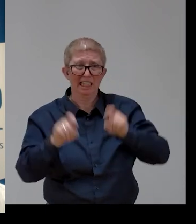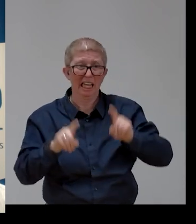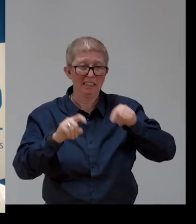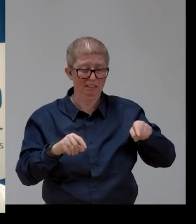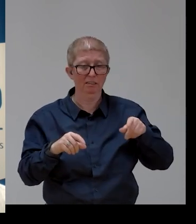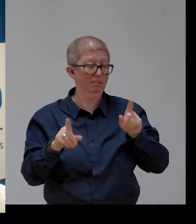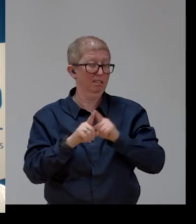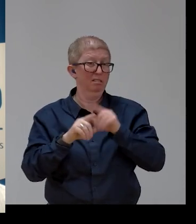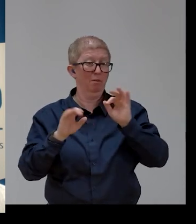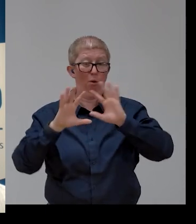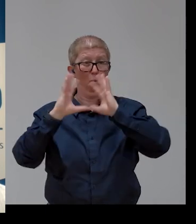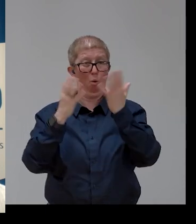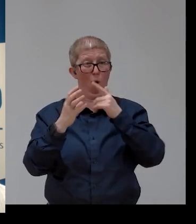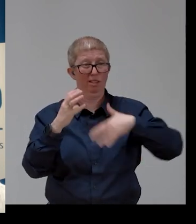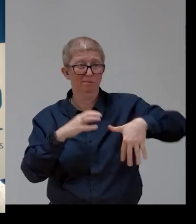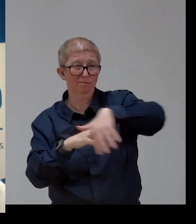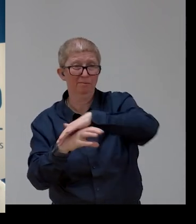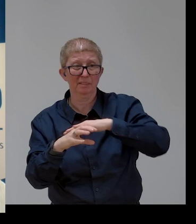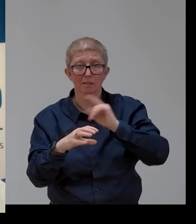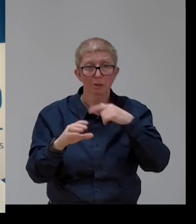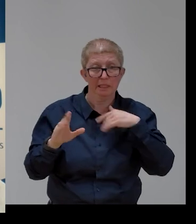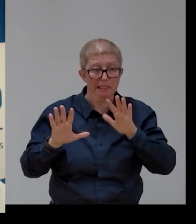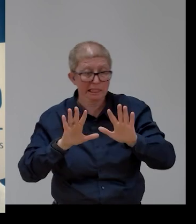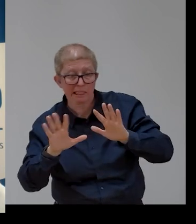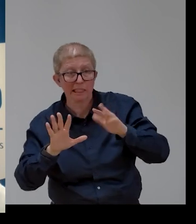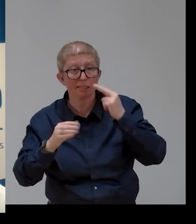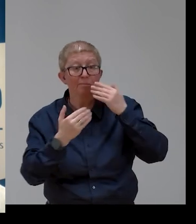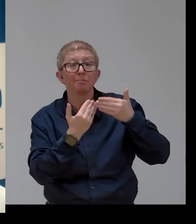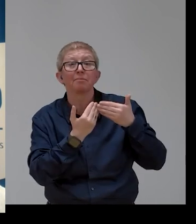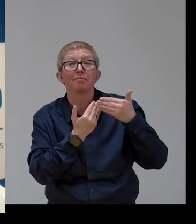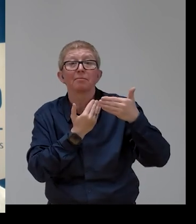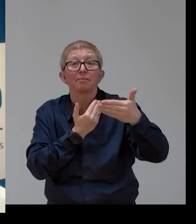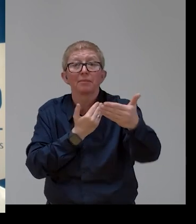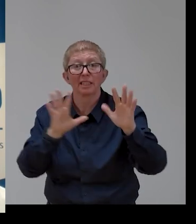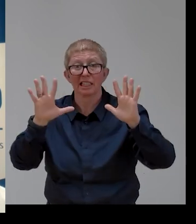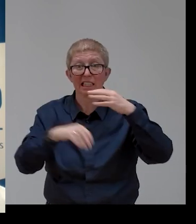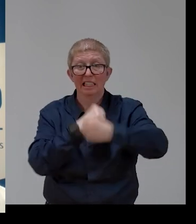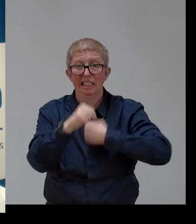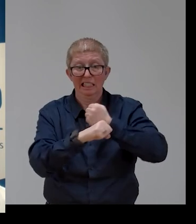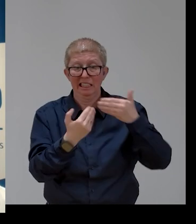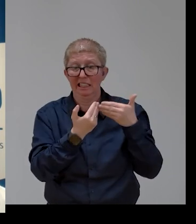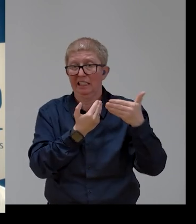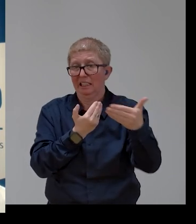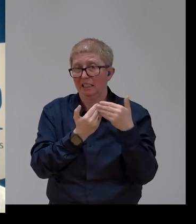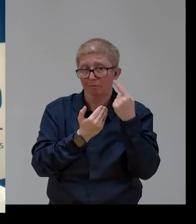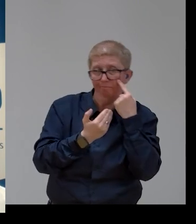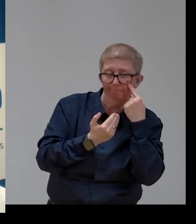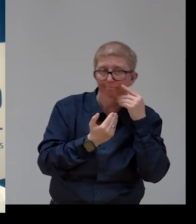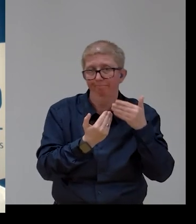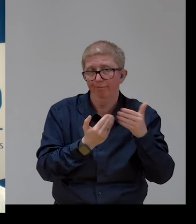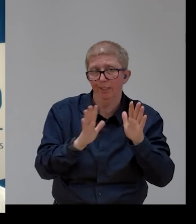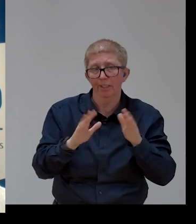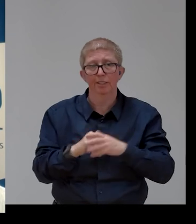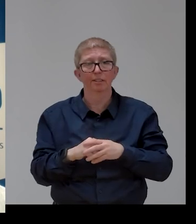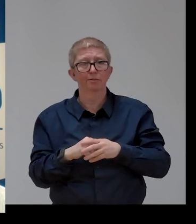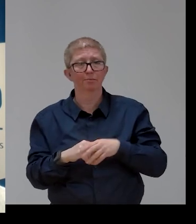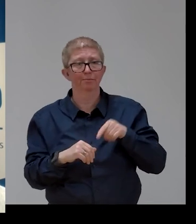regard in the next decades. We've talked a lot about the toolbox, the toolkit that we have available both at national level but also